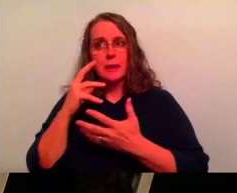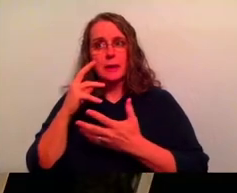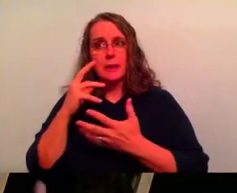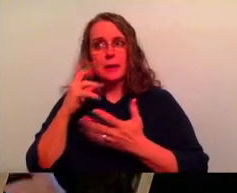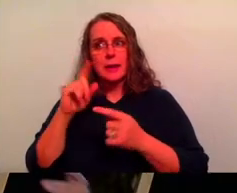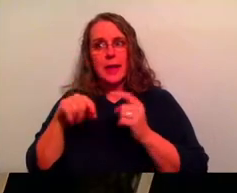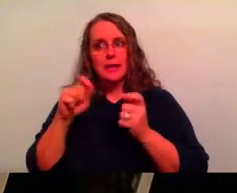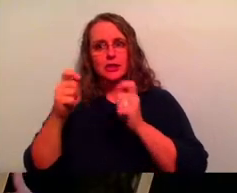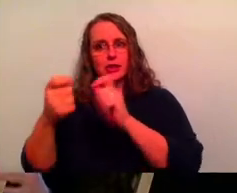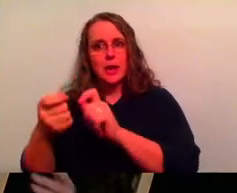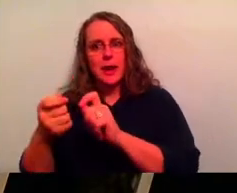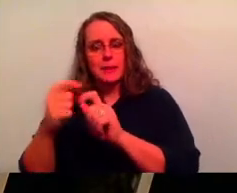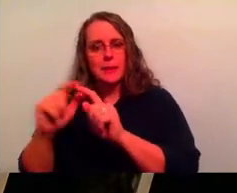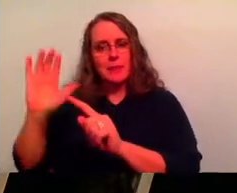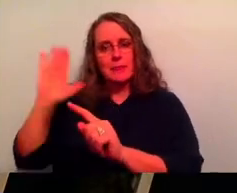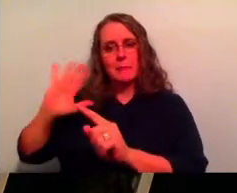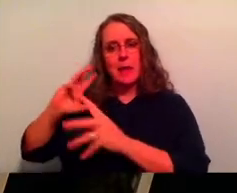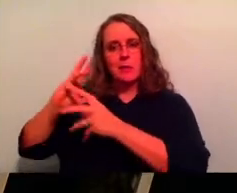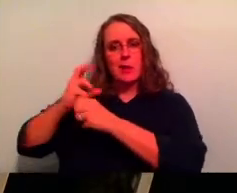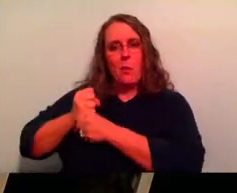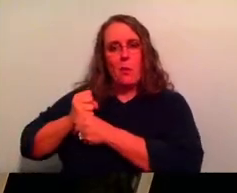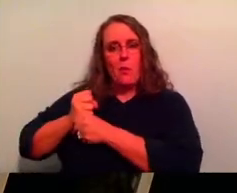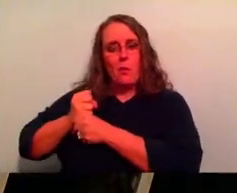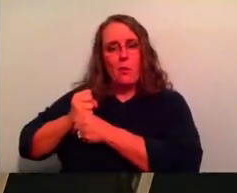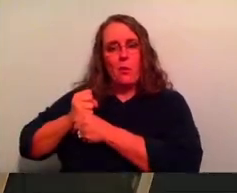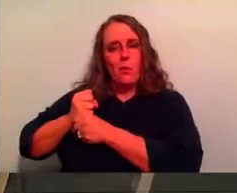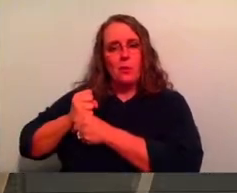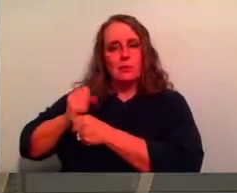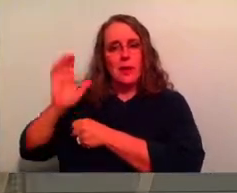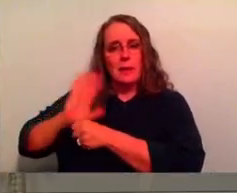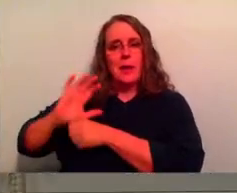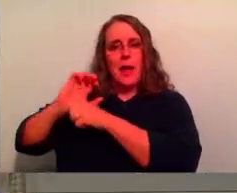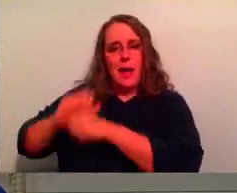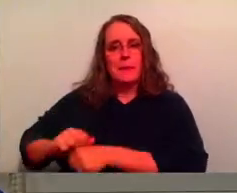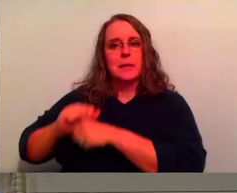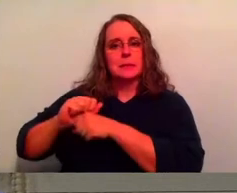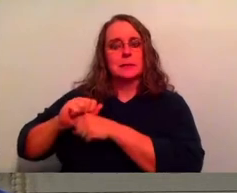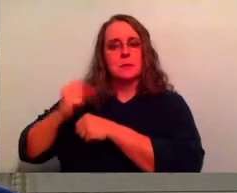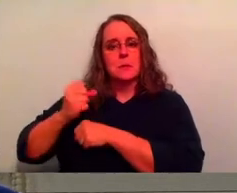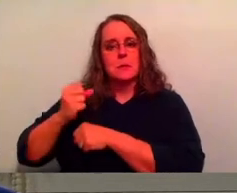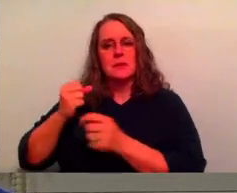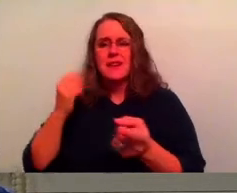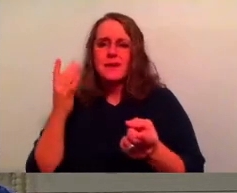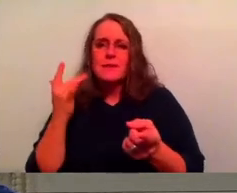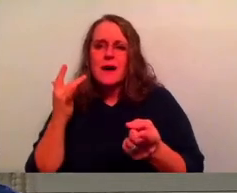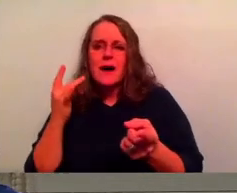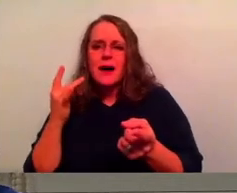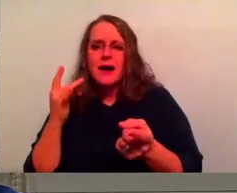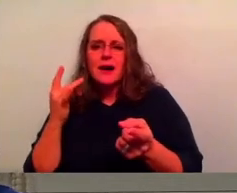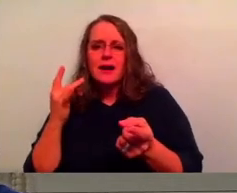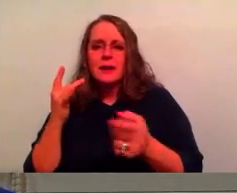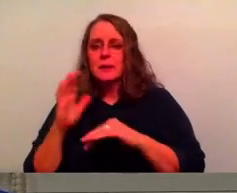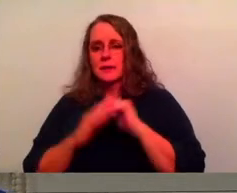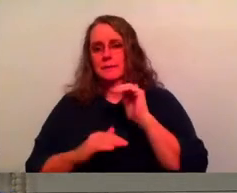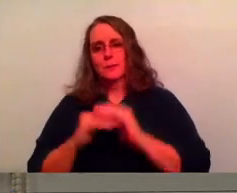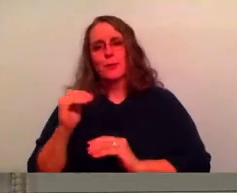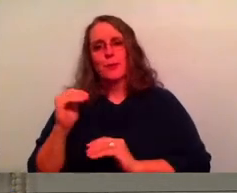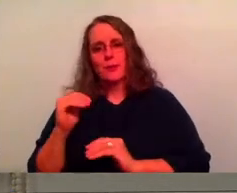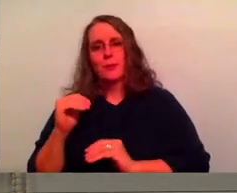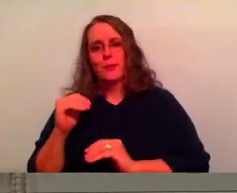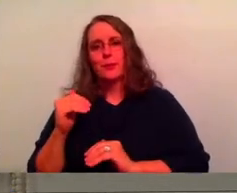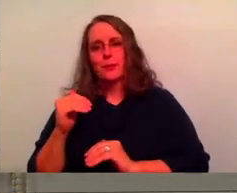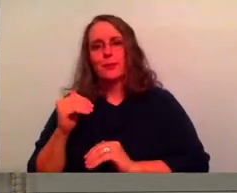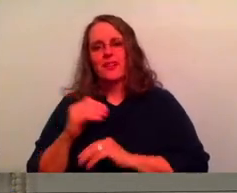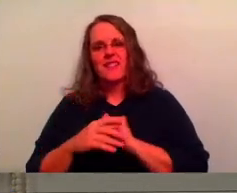things from the past, those relationships, those habits, because, and I think there's a few reasons actually. Why, why do we cling? Um, they're comfortable. Why, why,